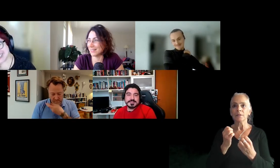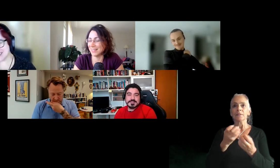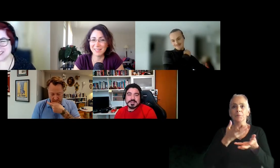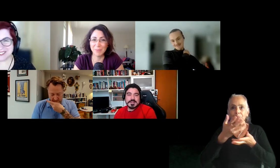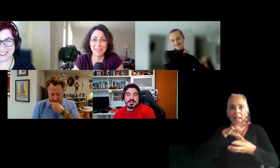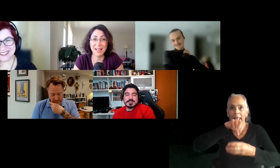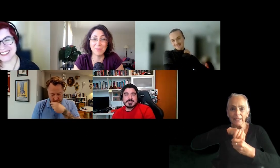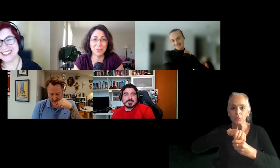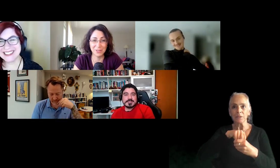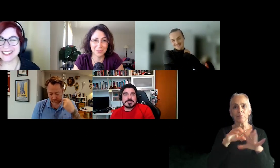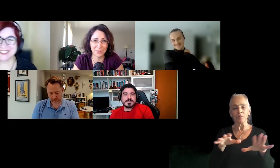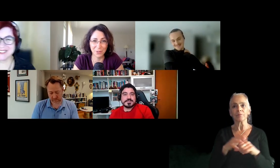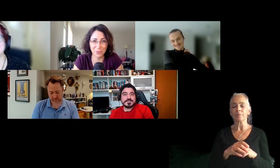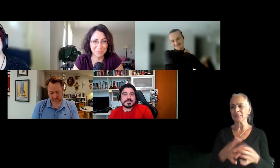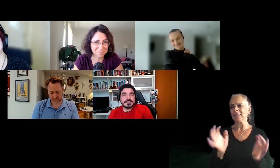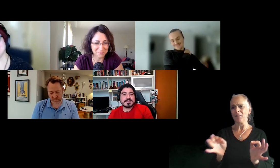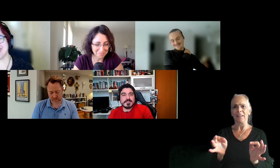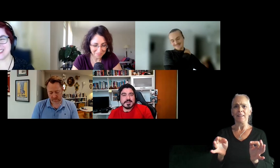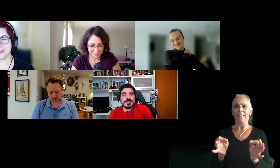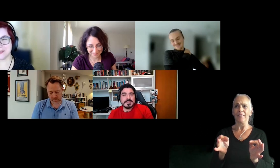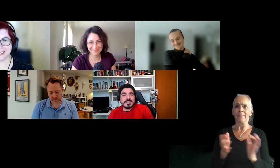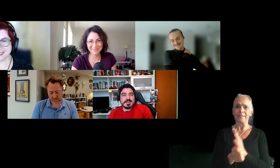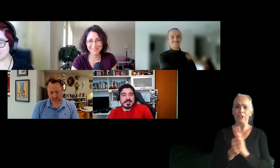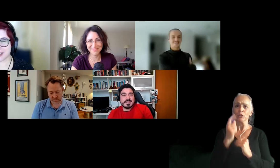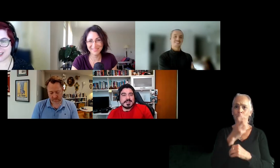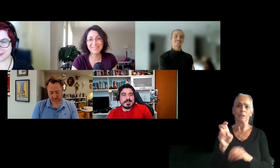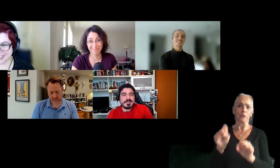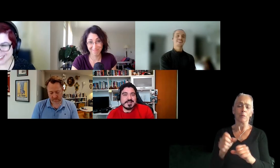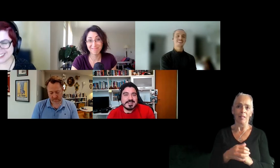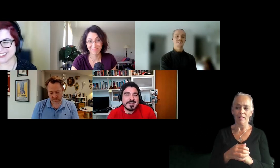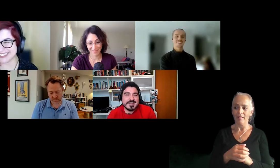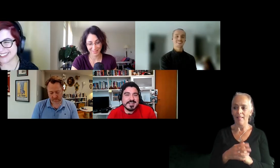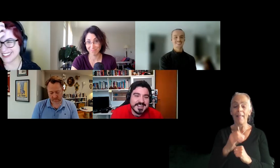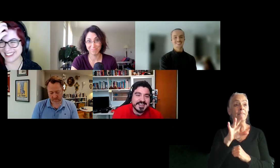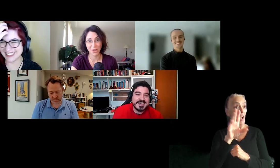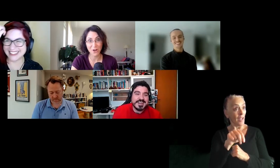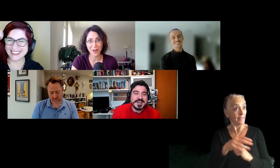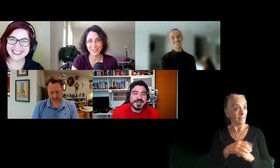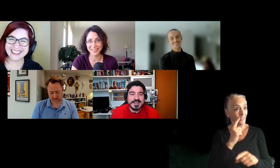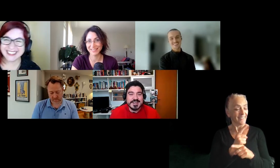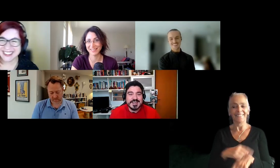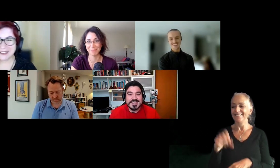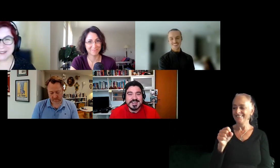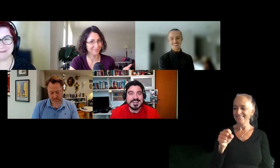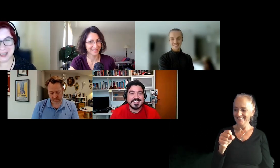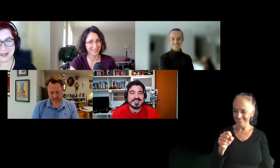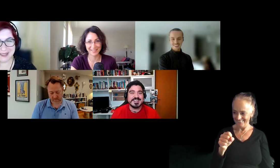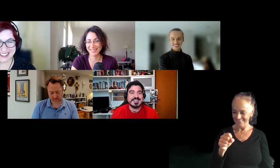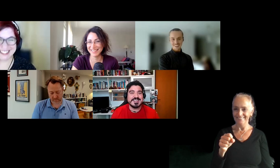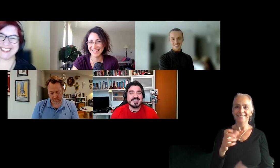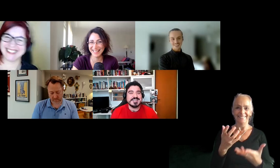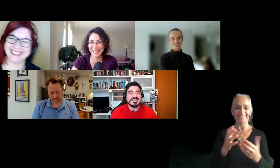like all these things, but it's absolutely transferable. And the fun, don't forget the fun. No, I don't like some